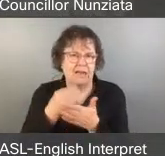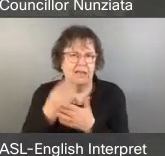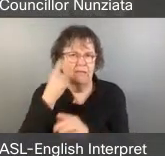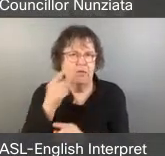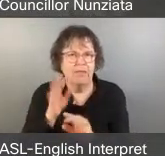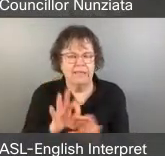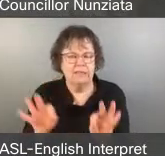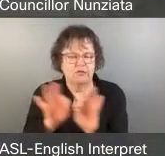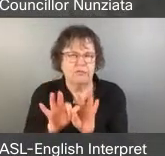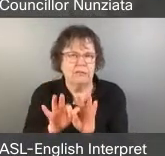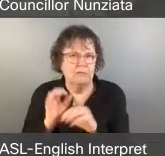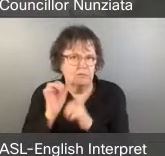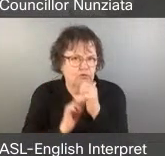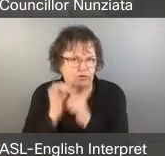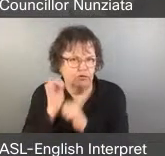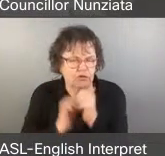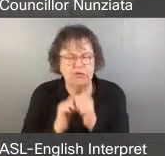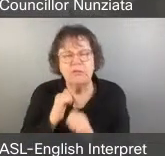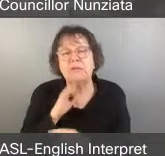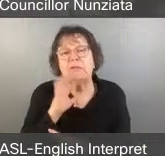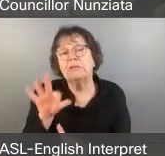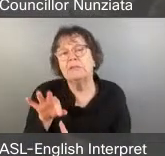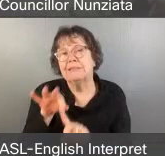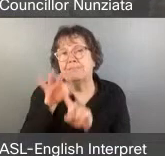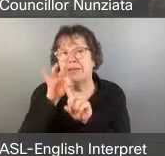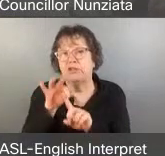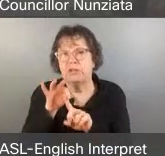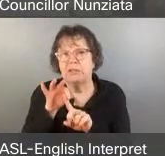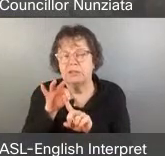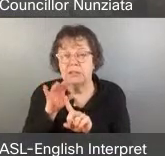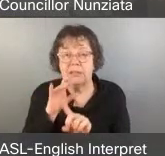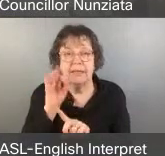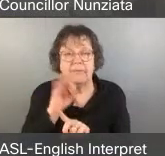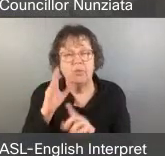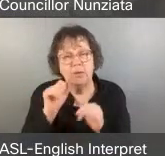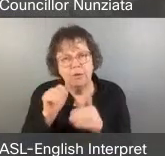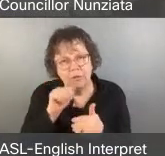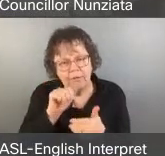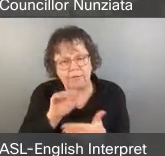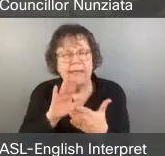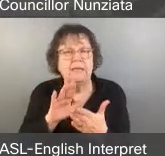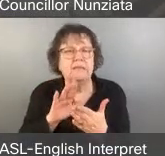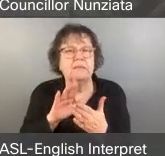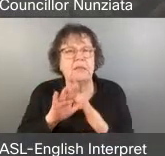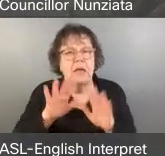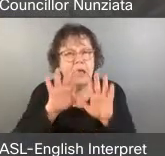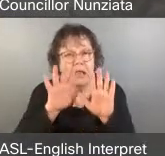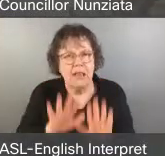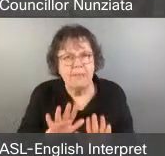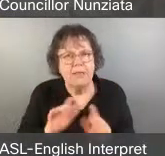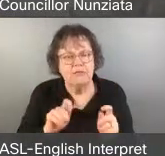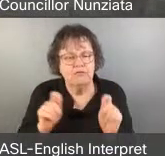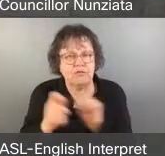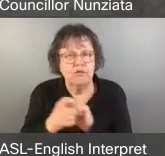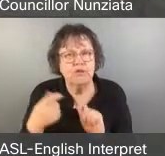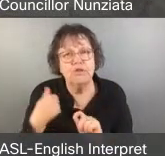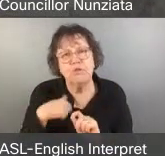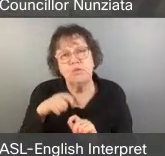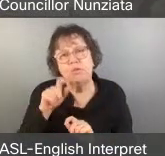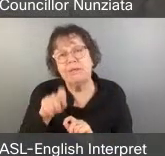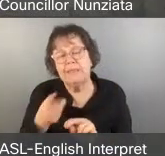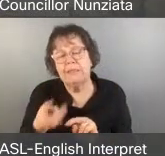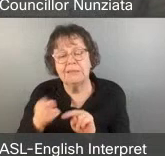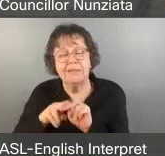especially if we're going to tackle climate change. We need not only to meet the demands of current riders, but also